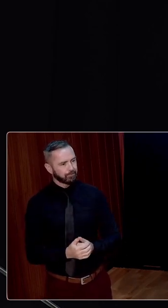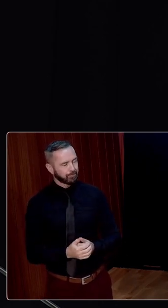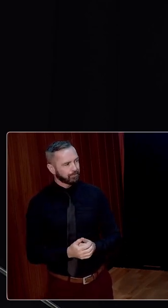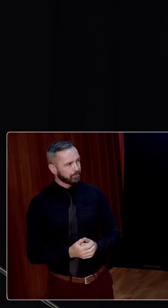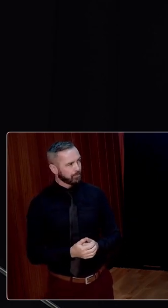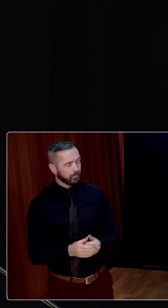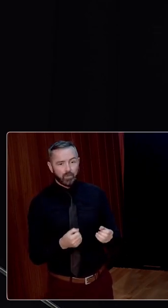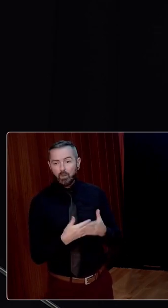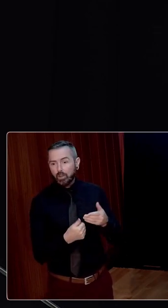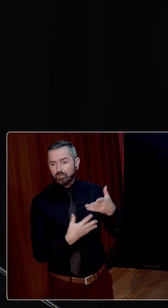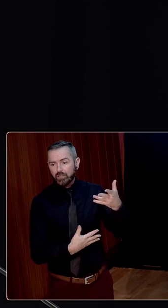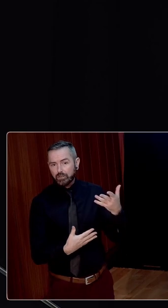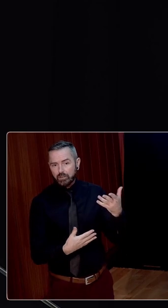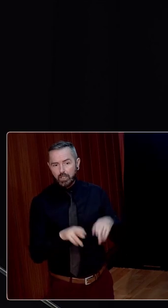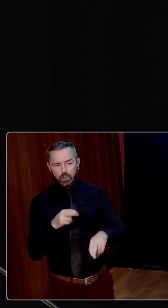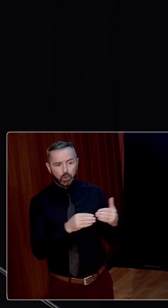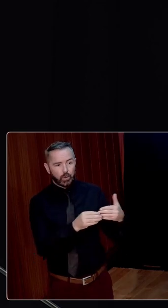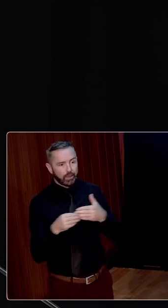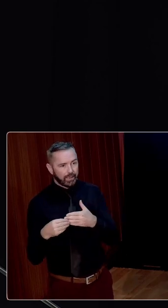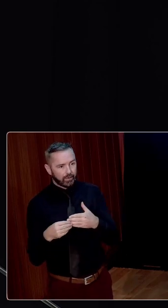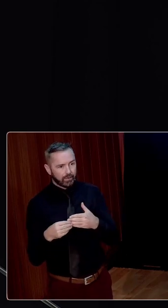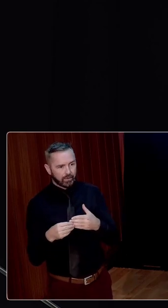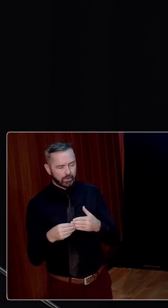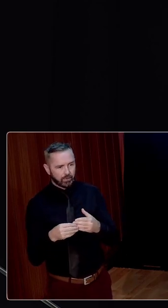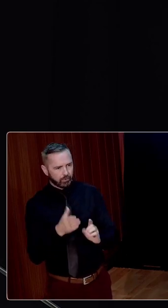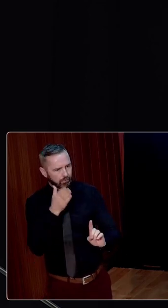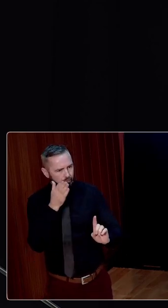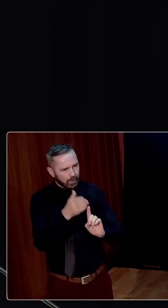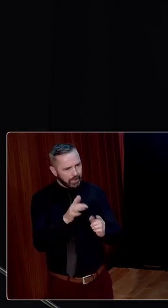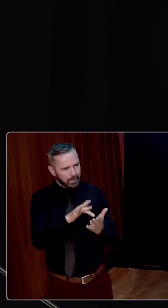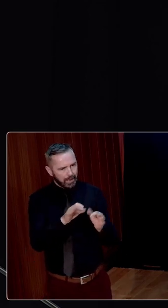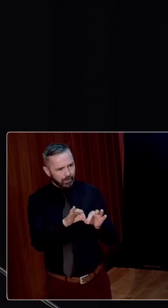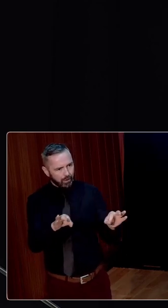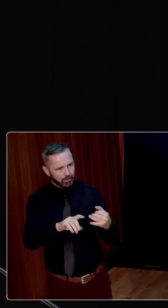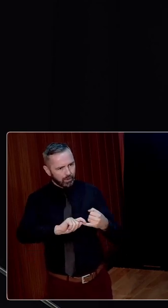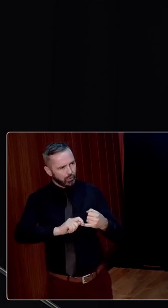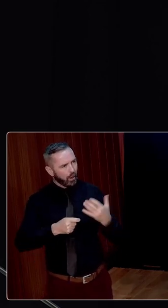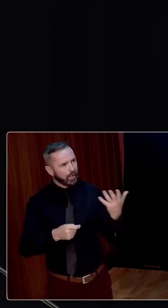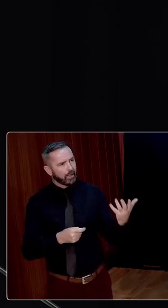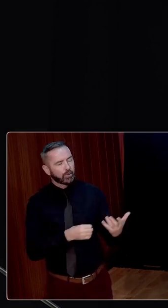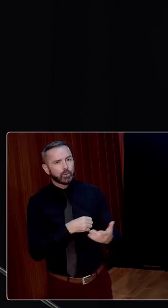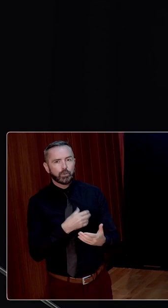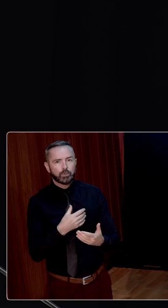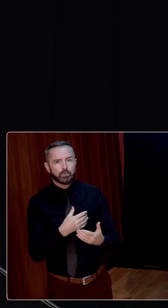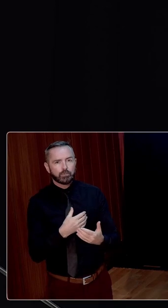The result was that the new leaders of nationalism made a headlong rush to the middle ground in an attempt to preserve unity